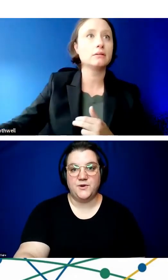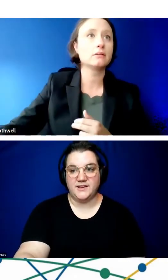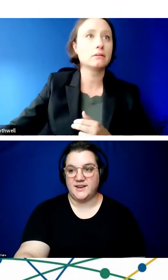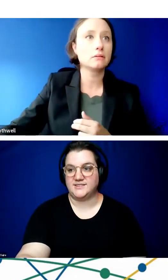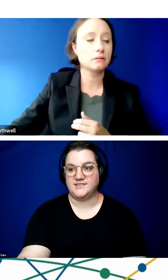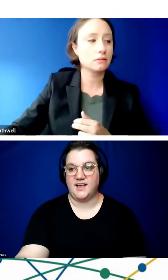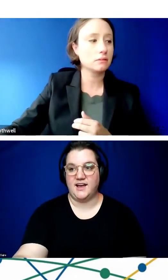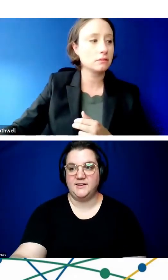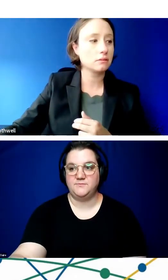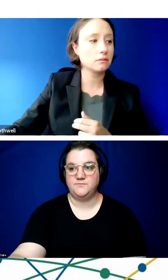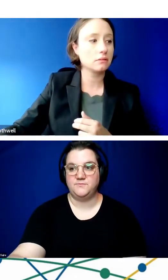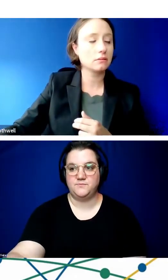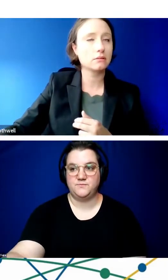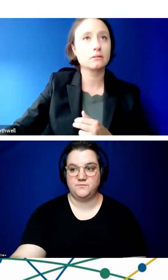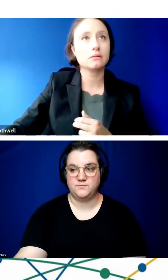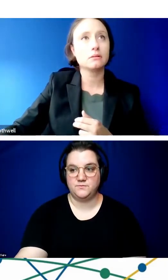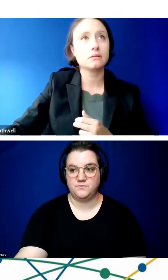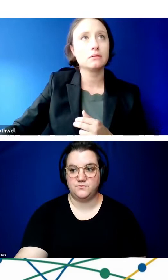So, okay, next slide.